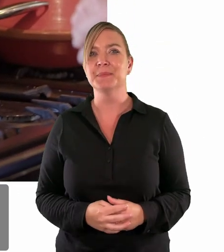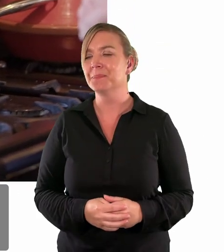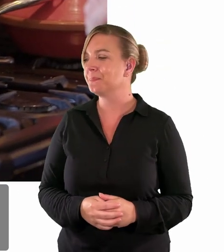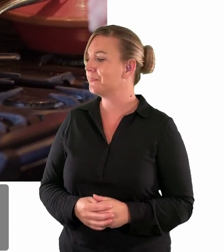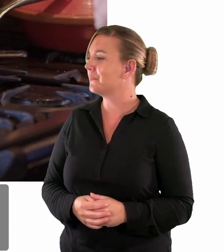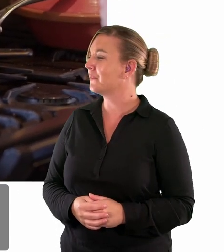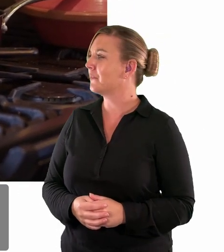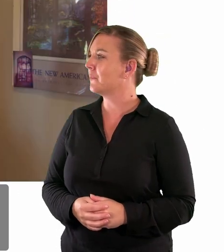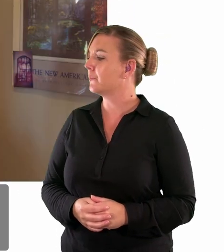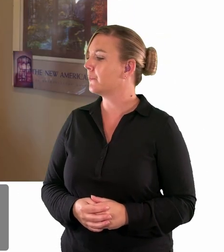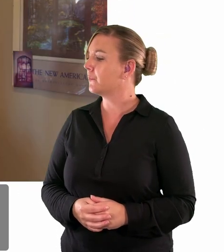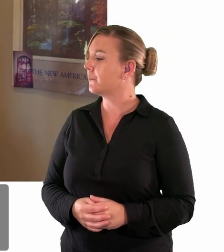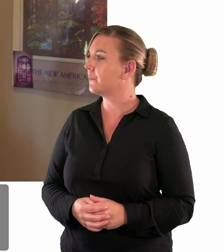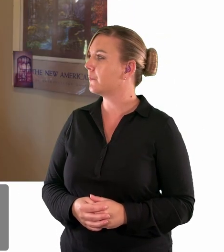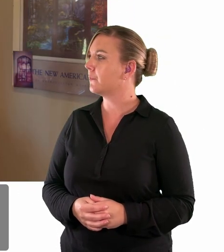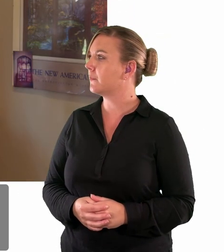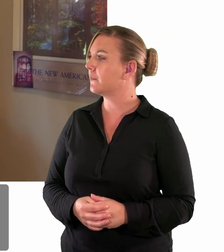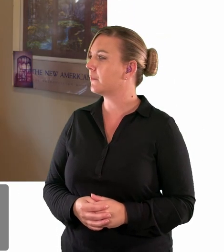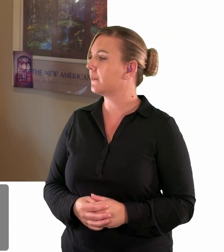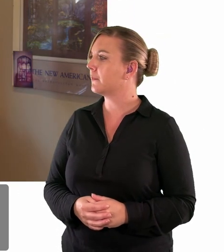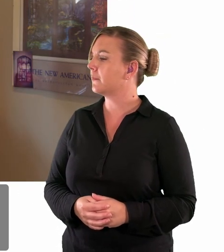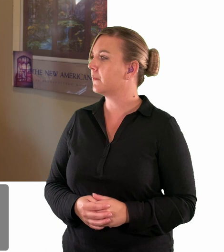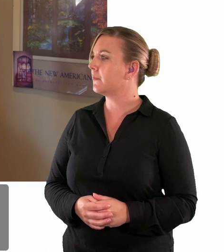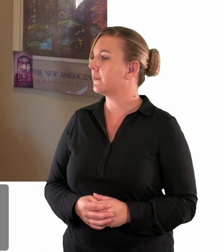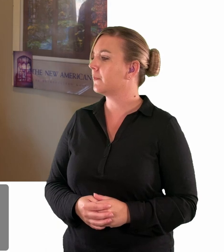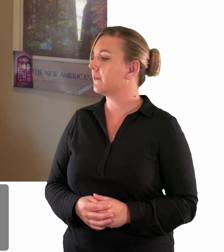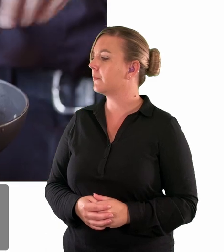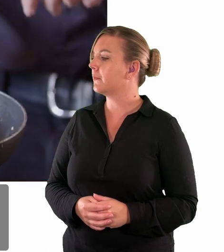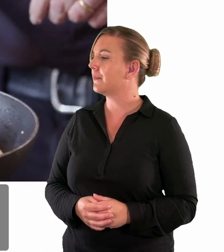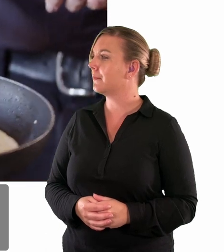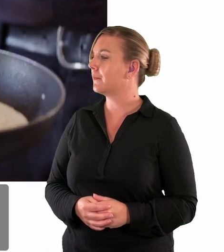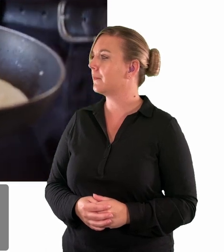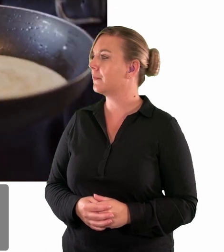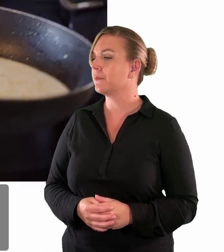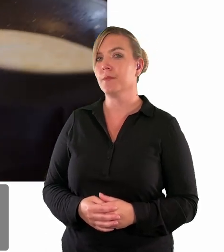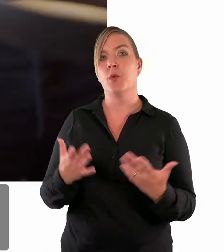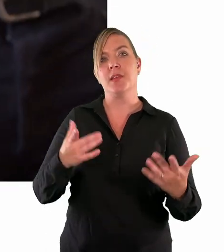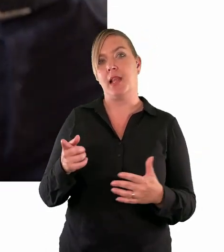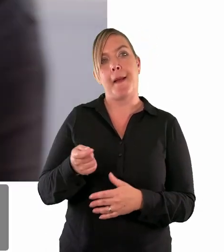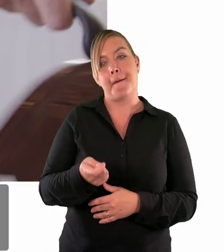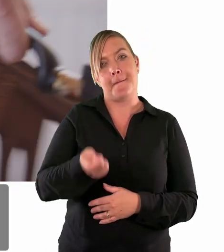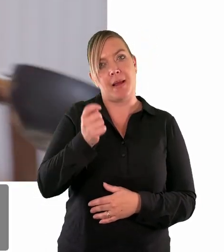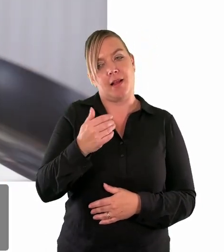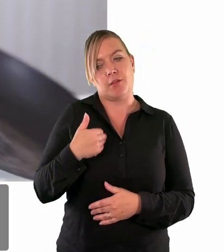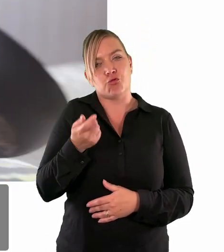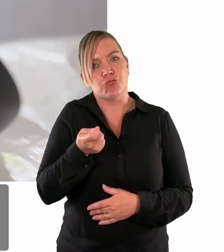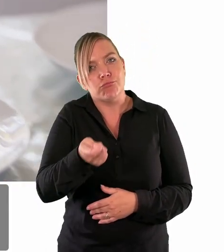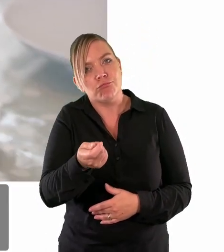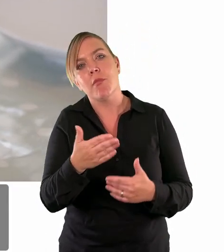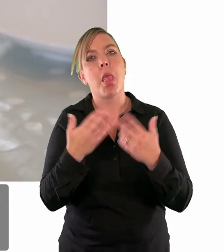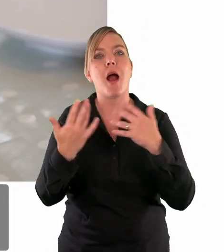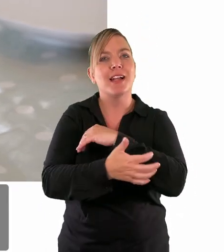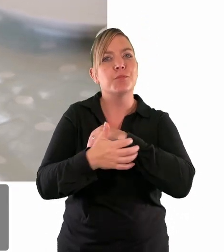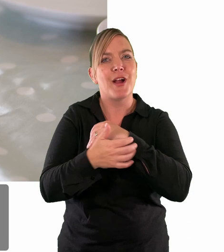deprivation so there we have um a lovely just lightly browned pancake um so we're just going to put that